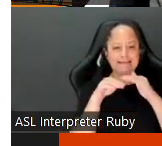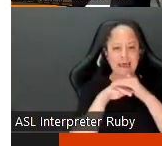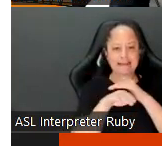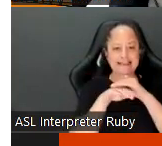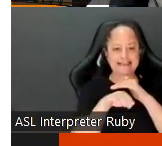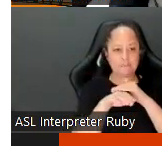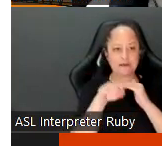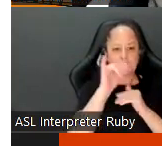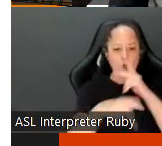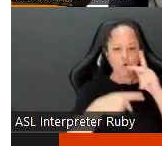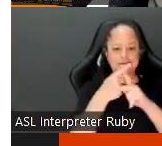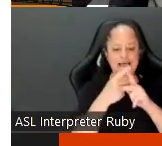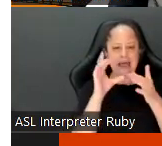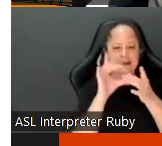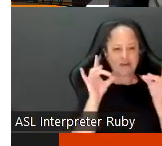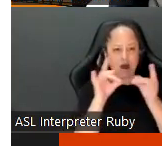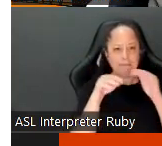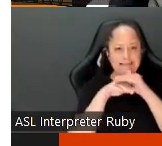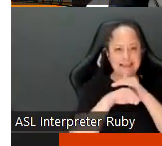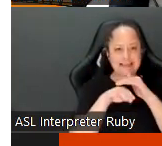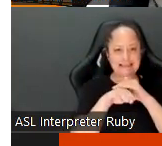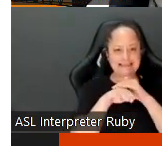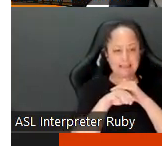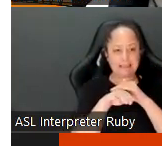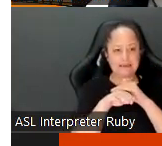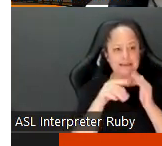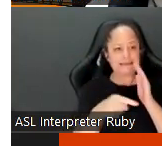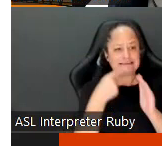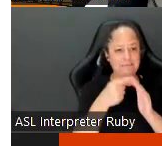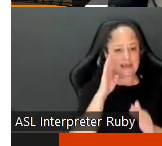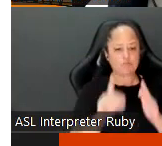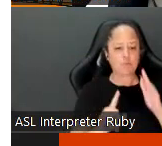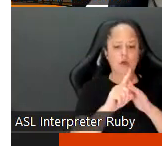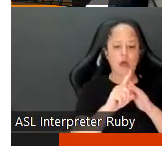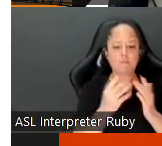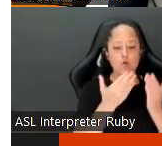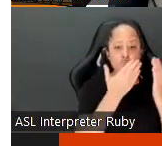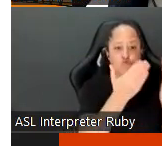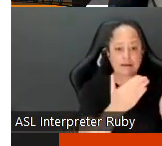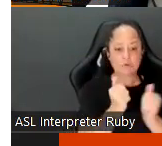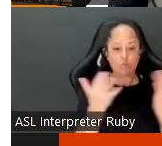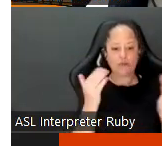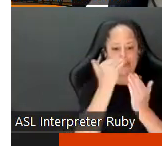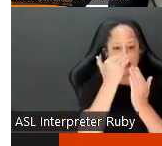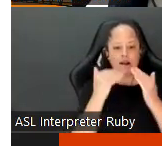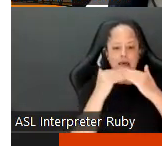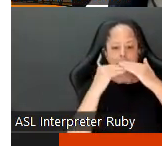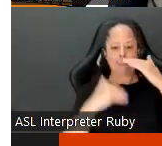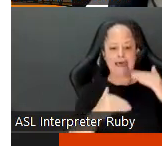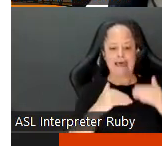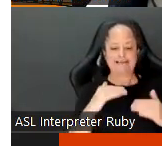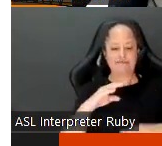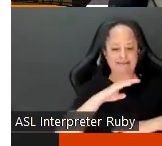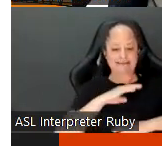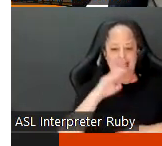these types of comments on accessibility so sometimes um sometimes it'll just come up under recommendations without a less than satisfactory ranking on